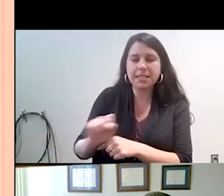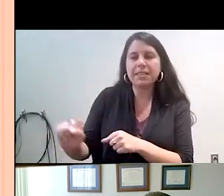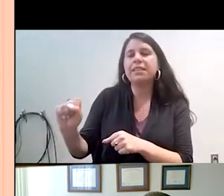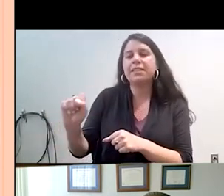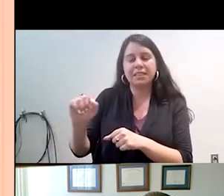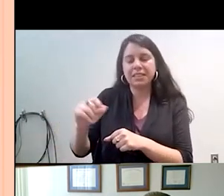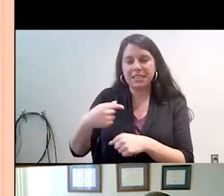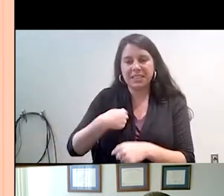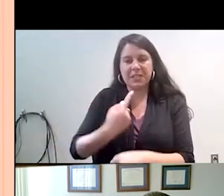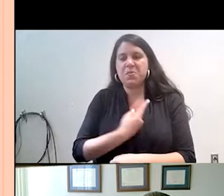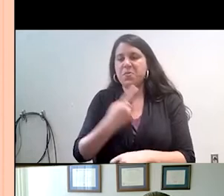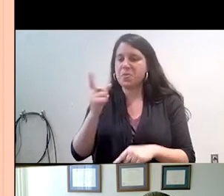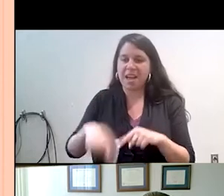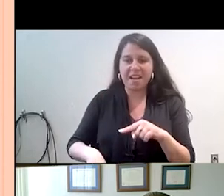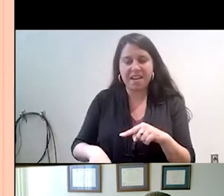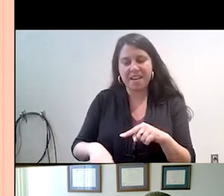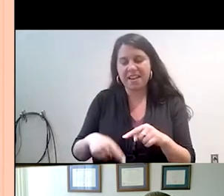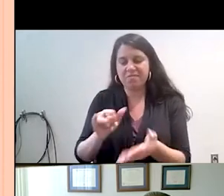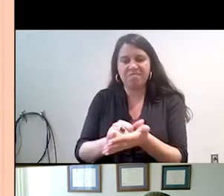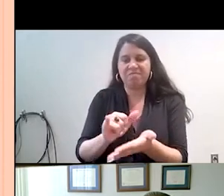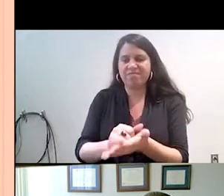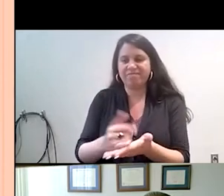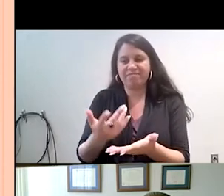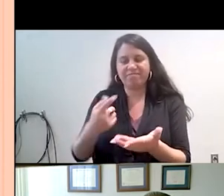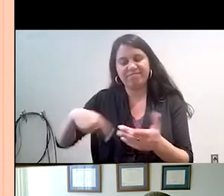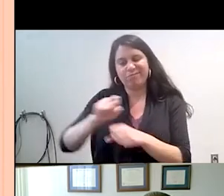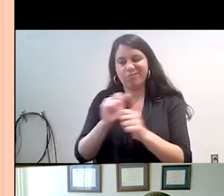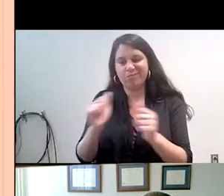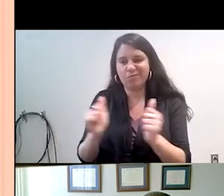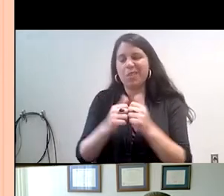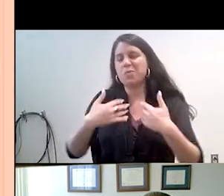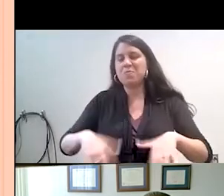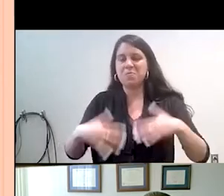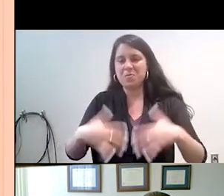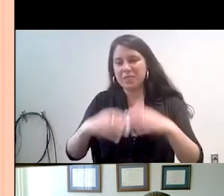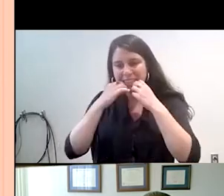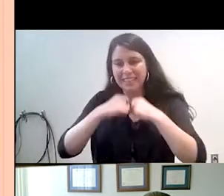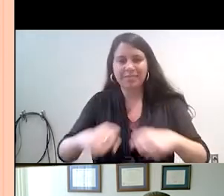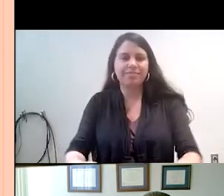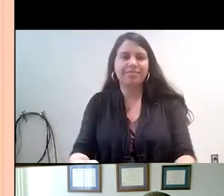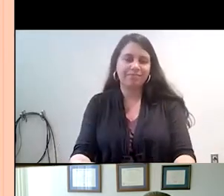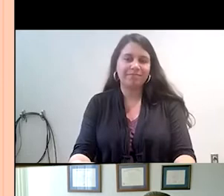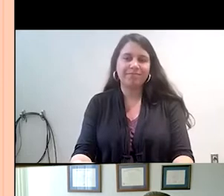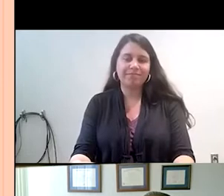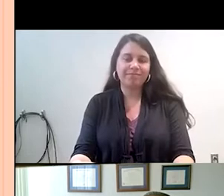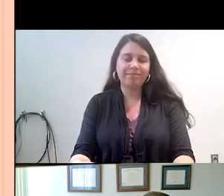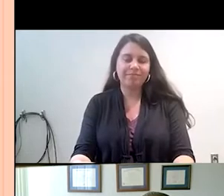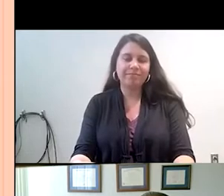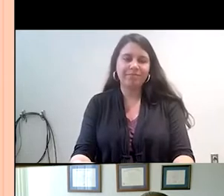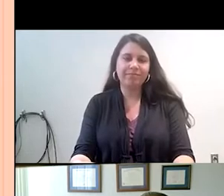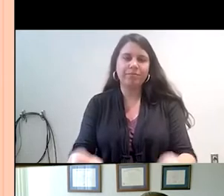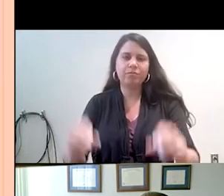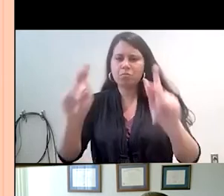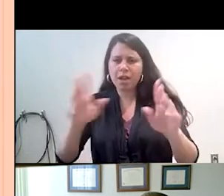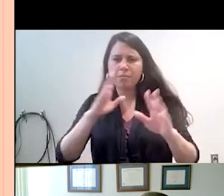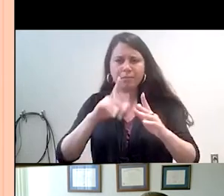I stand. And without them, I would not be able to do any of the work that I have done. And so I want to